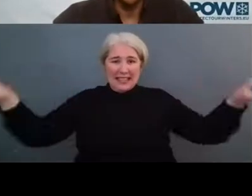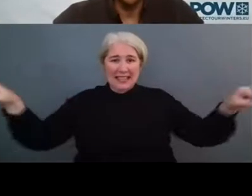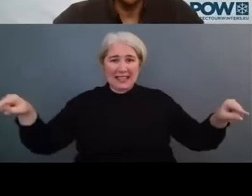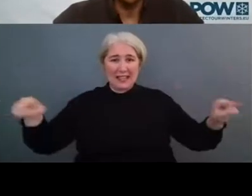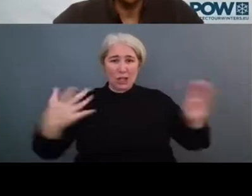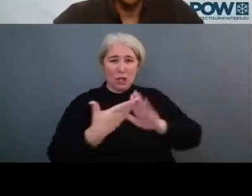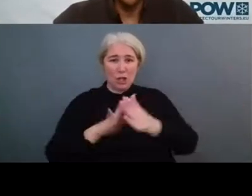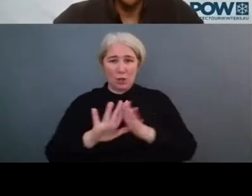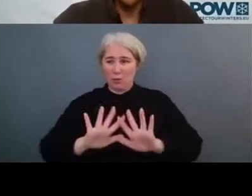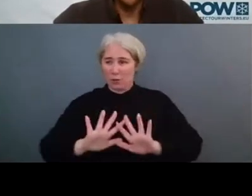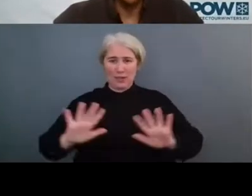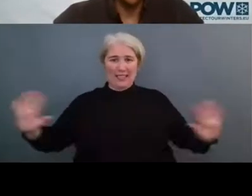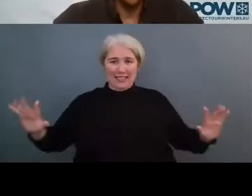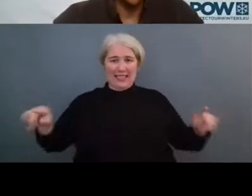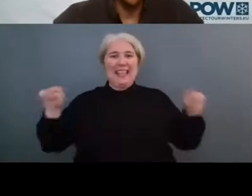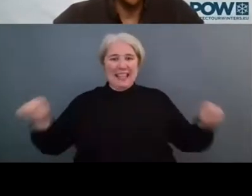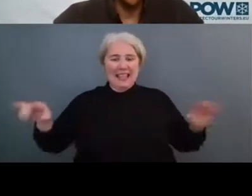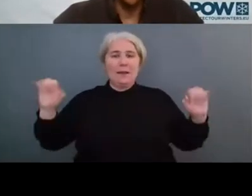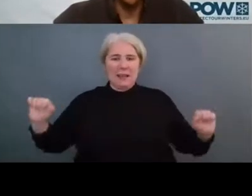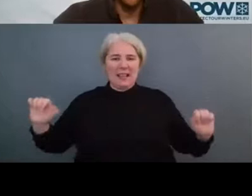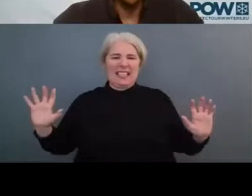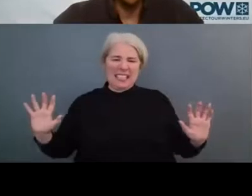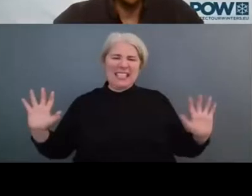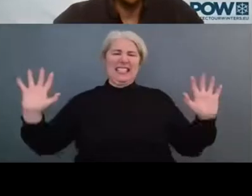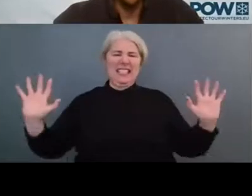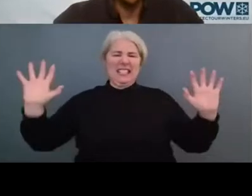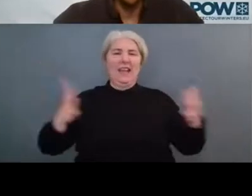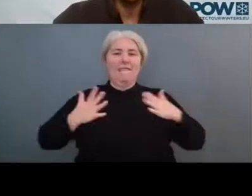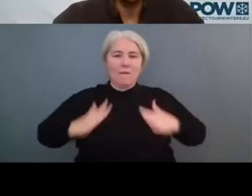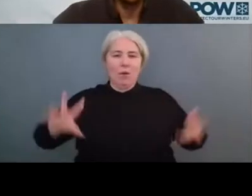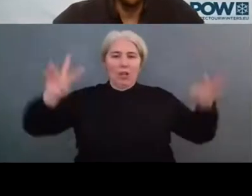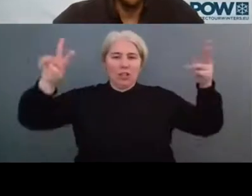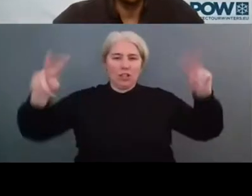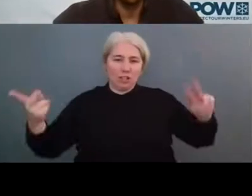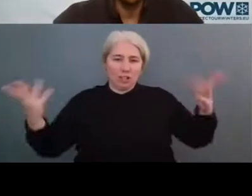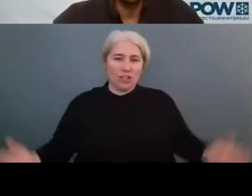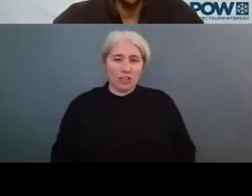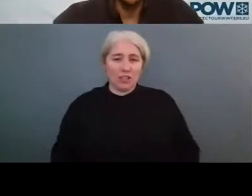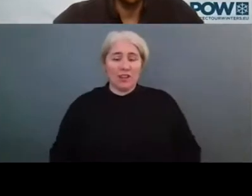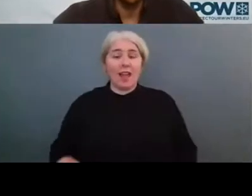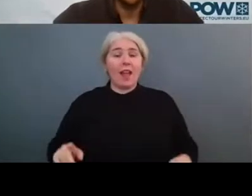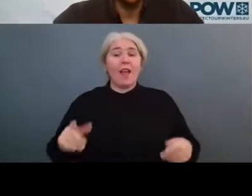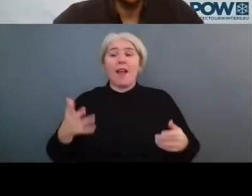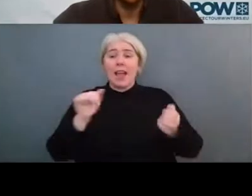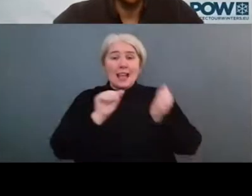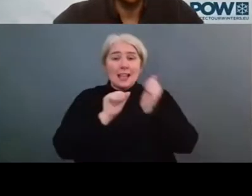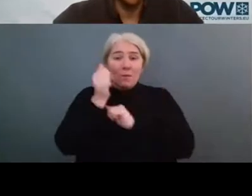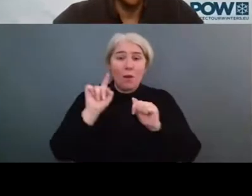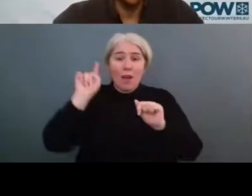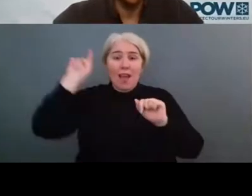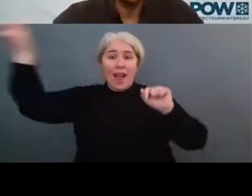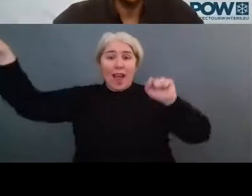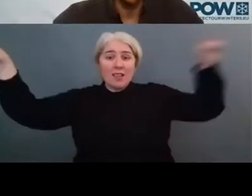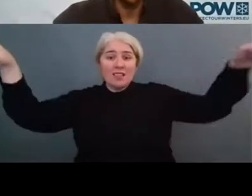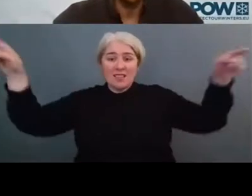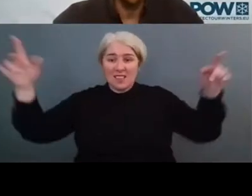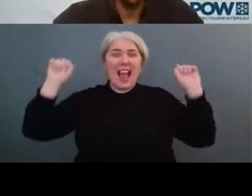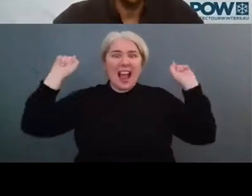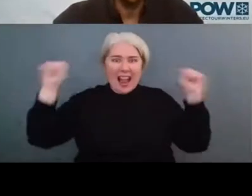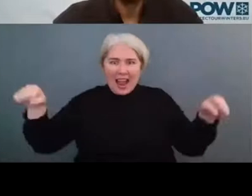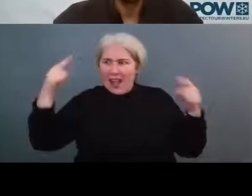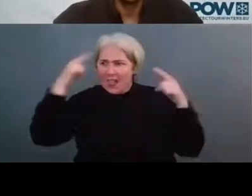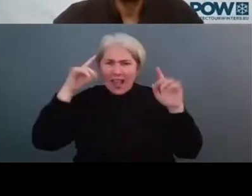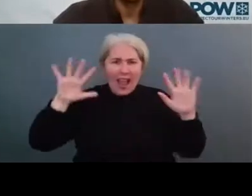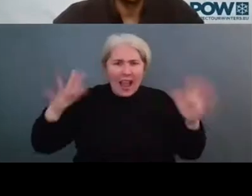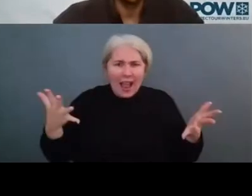systemic changes. And the outdoor industry, for example, they have a huge potential, they have a huge lever if they get together to engage. So we try to